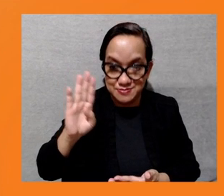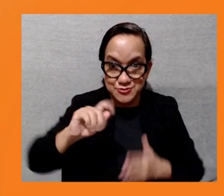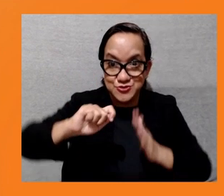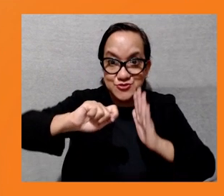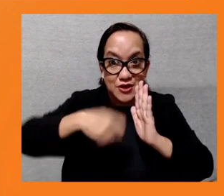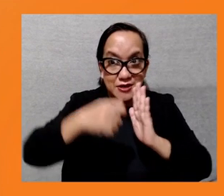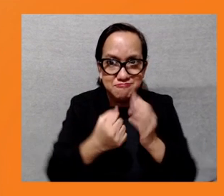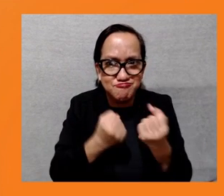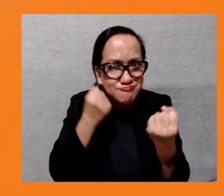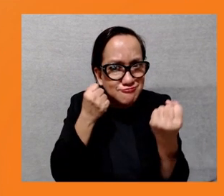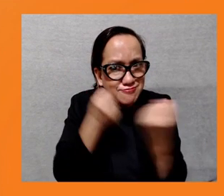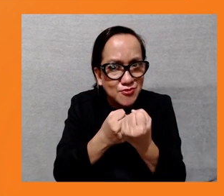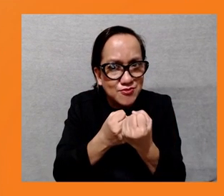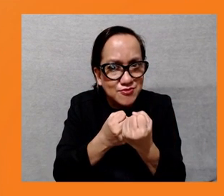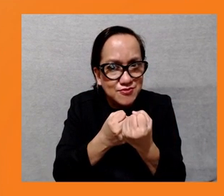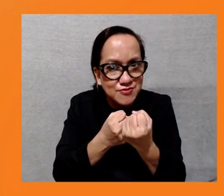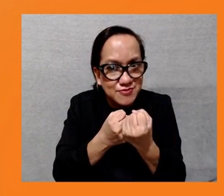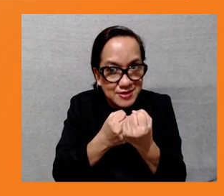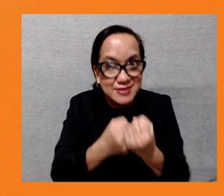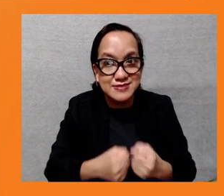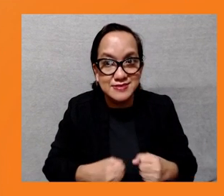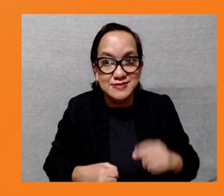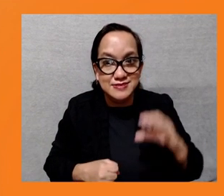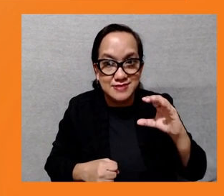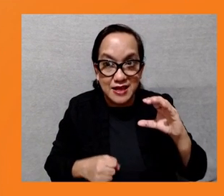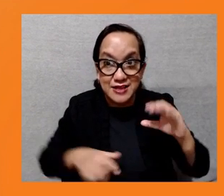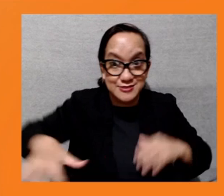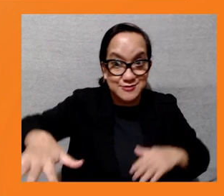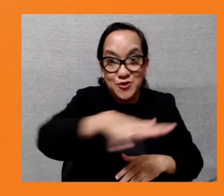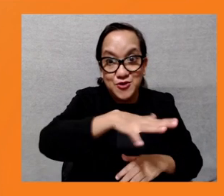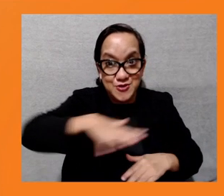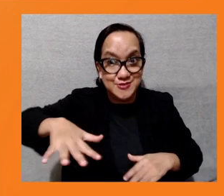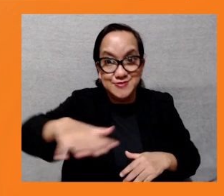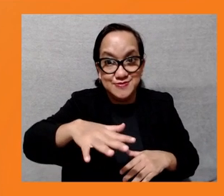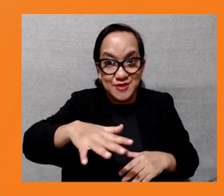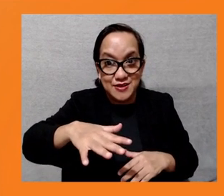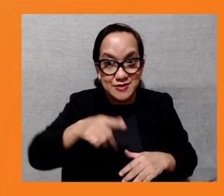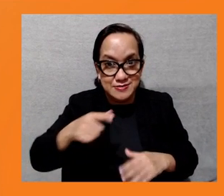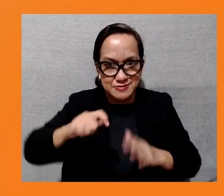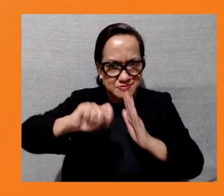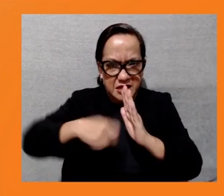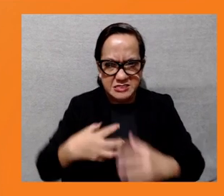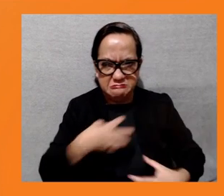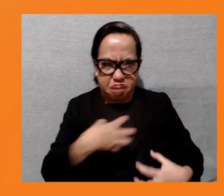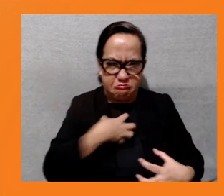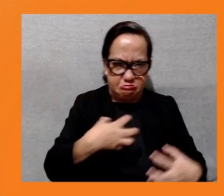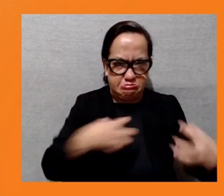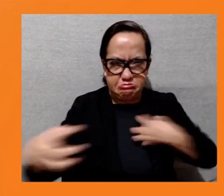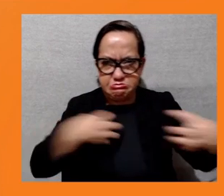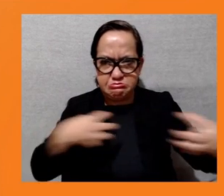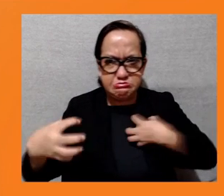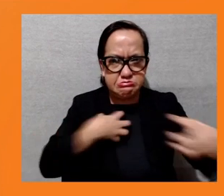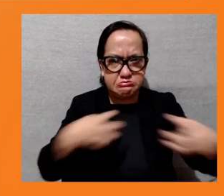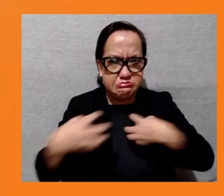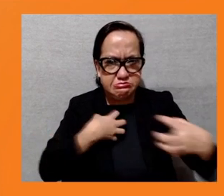She's also a complainant and leading the charge on the AIIB Finance Bangalore Metro Rail project co-financed